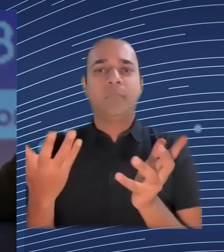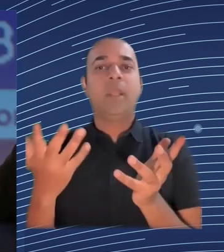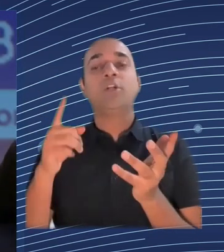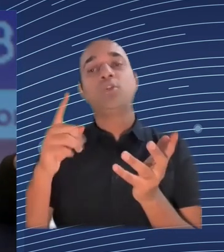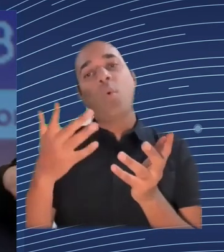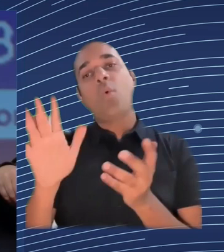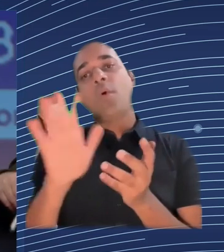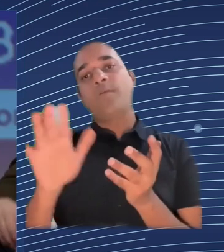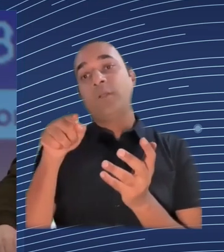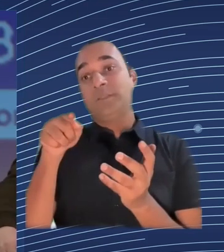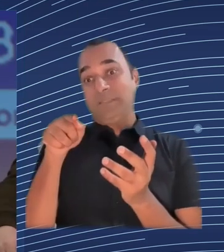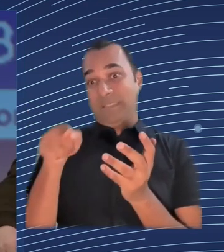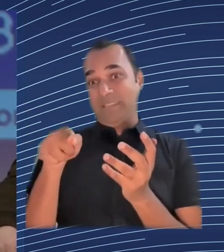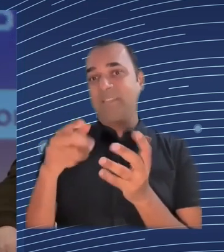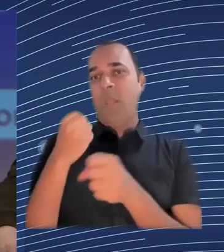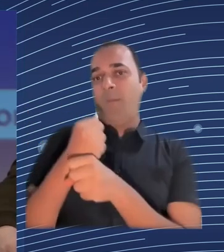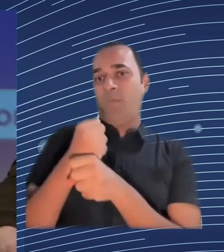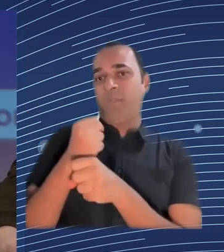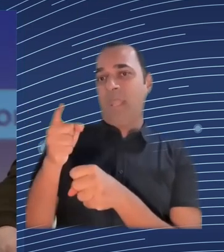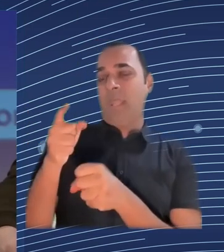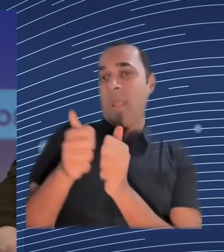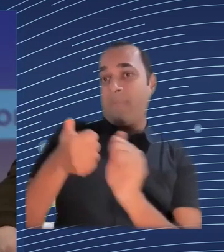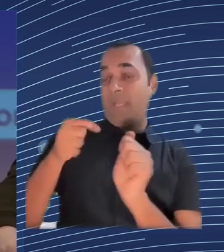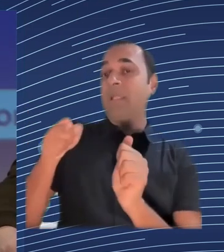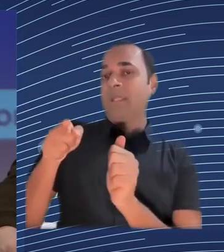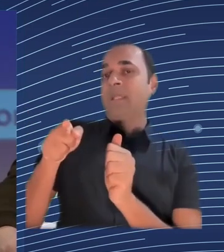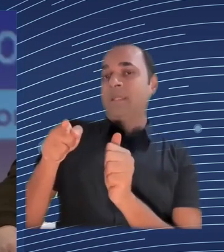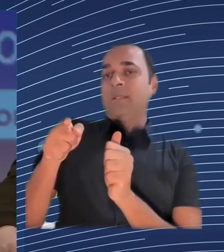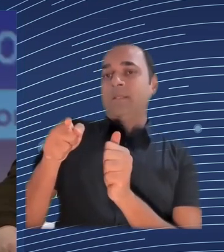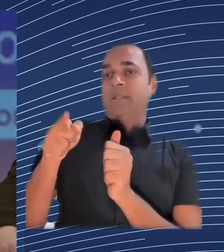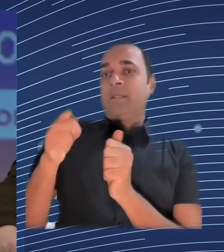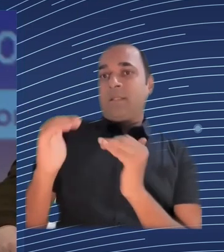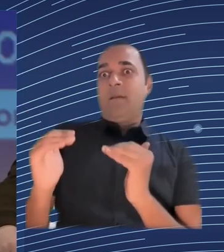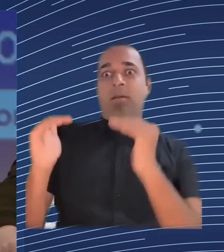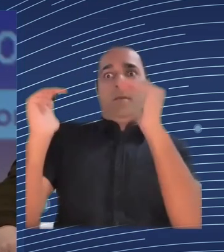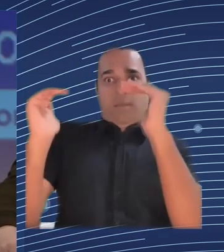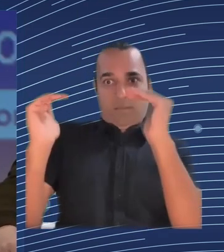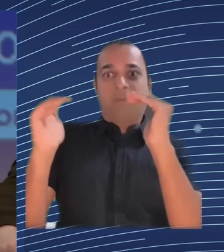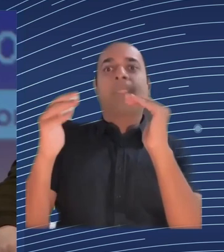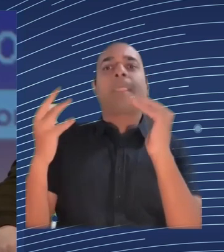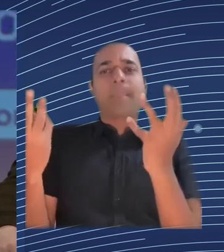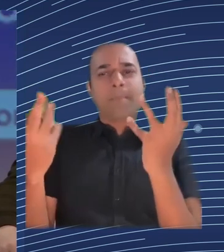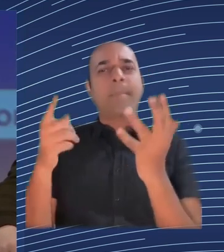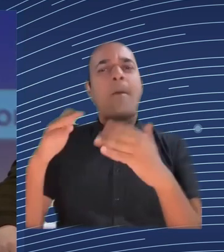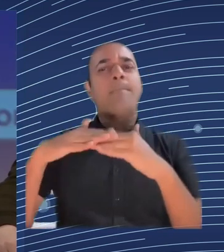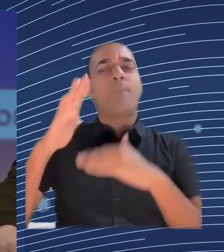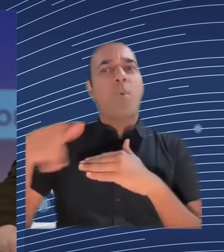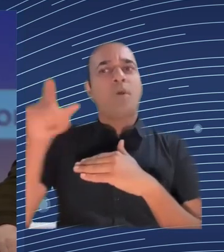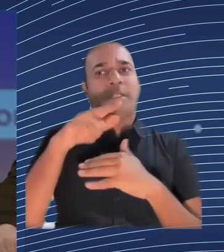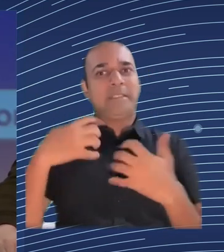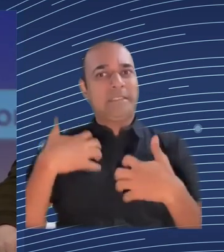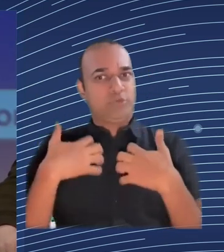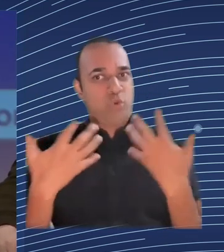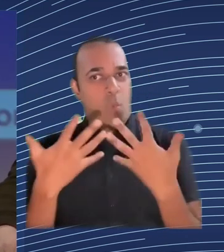a lot of the payroll people came back to us and said can I be the person who trains the chatbot? so we created chatbot content managers